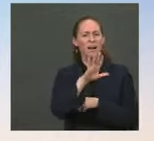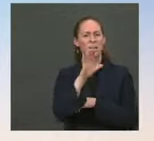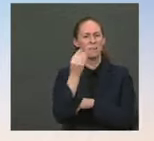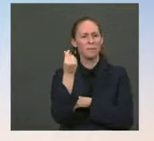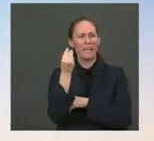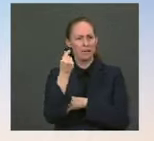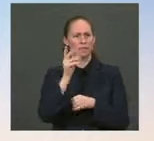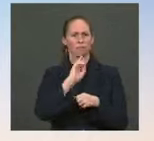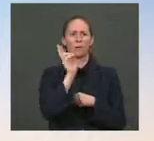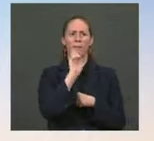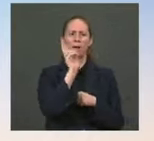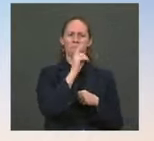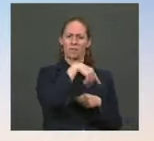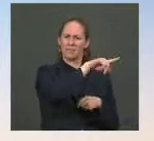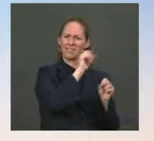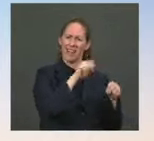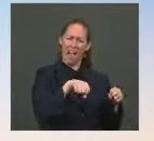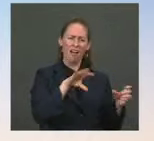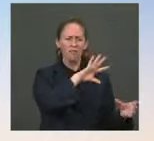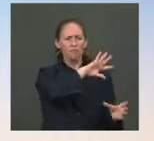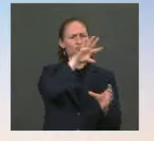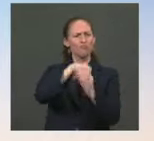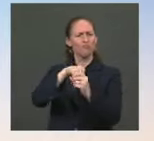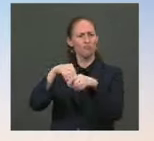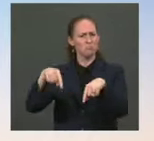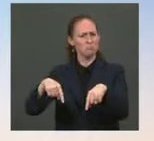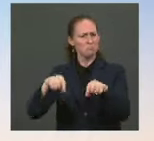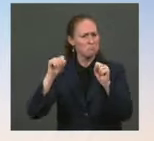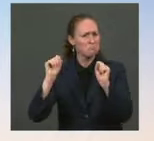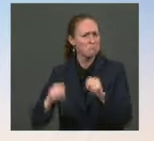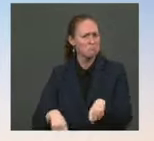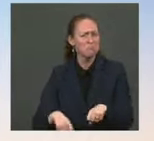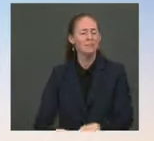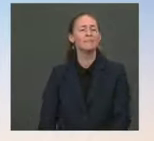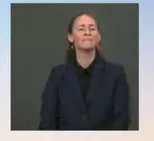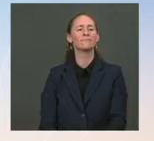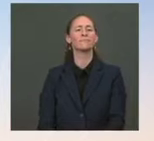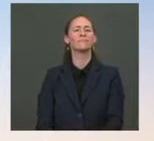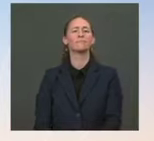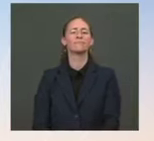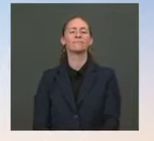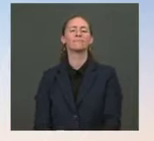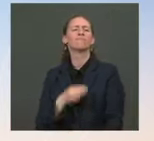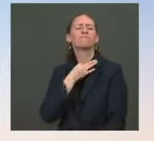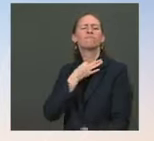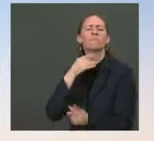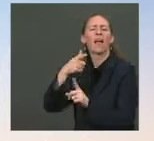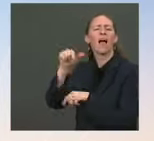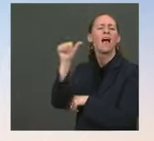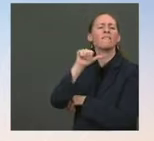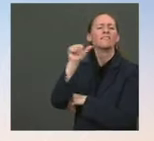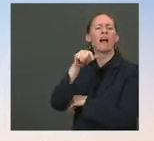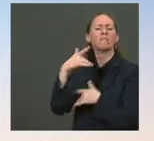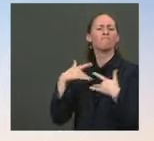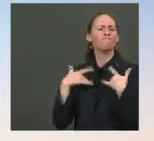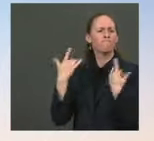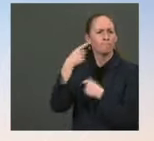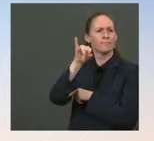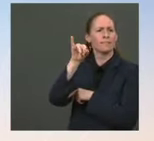have the opportunity to participate in and be a part of. And just on Afghanistan, if I could, the ISIS-K suicide bomber had